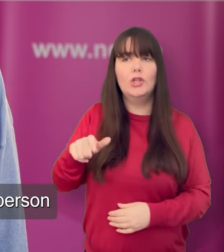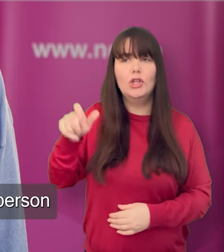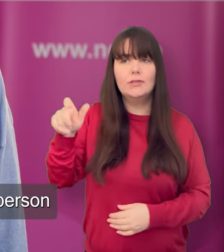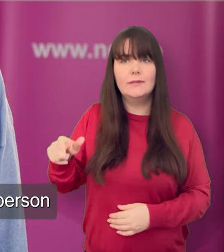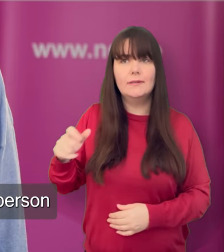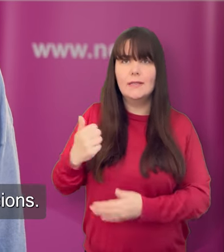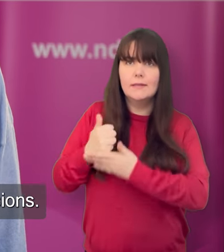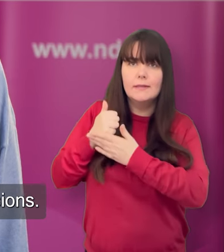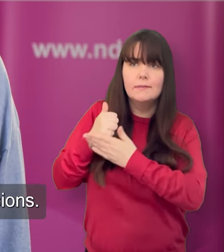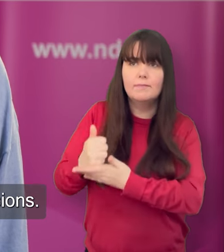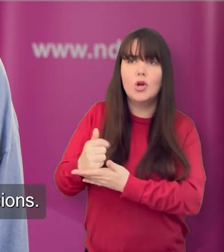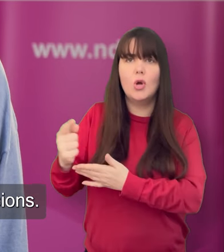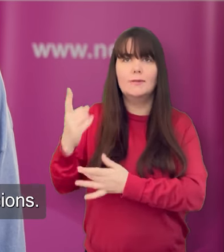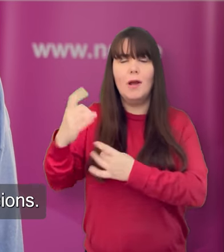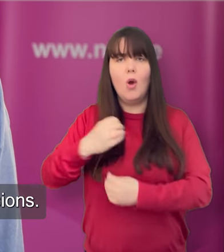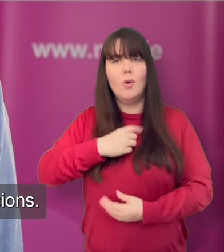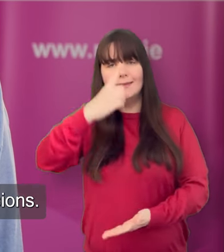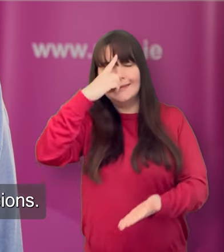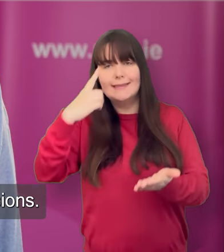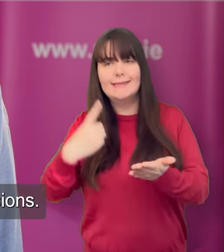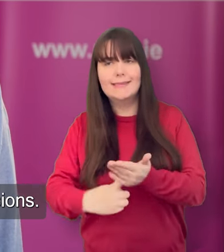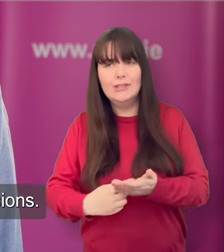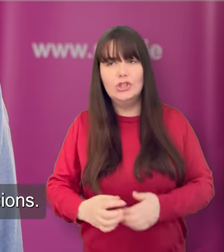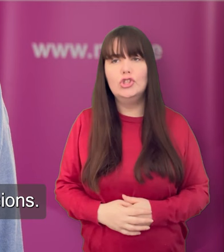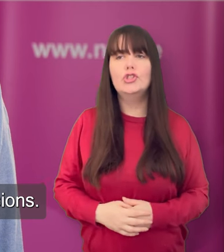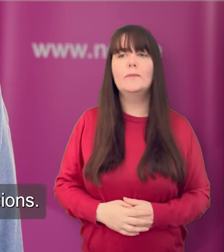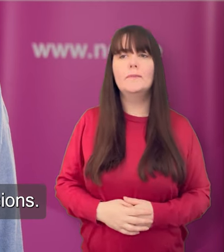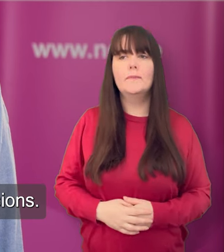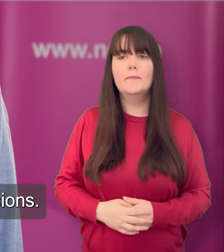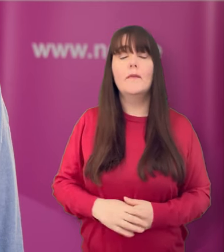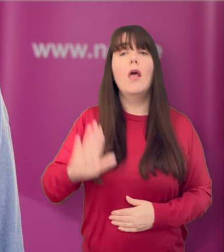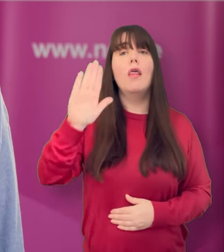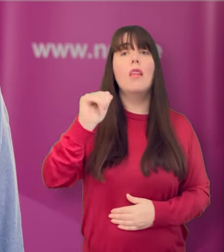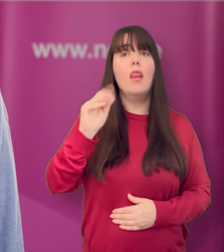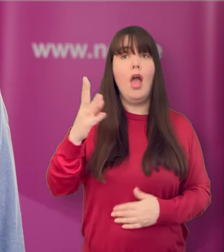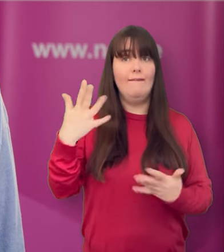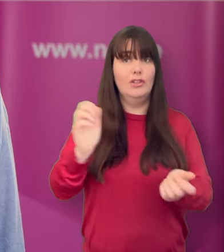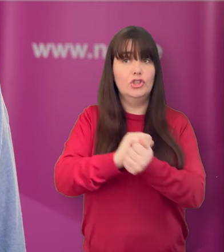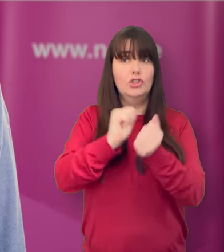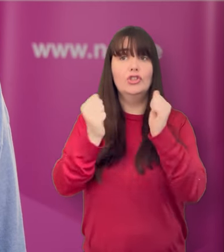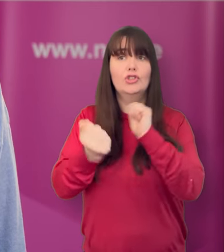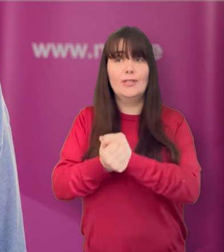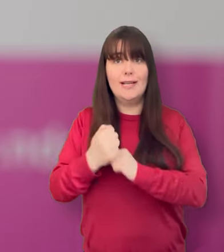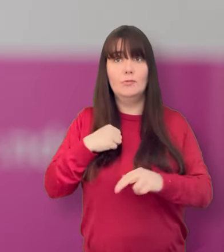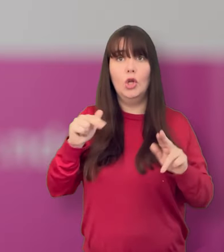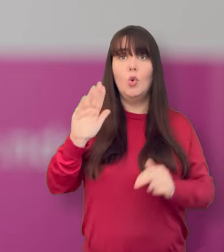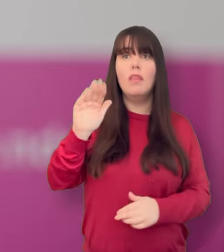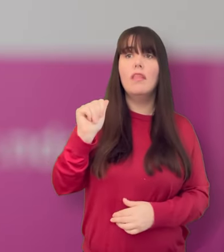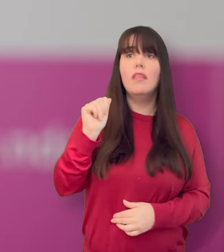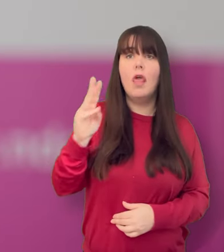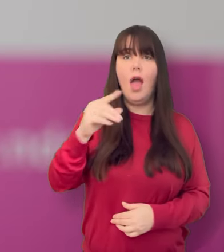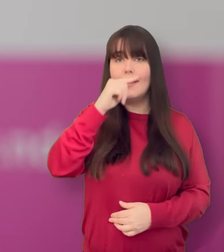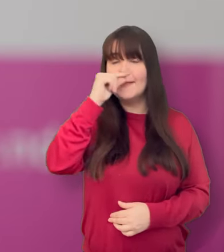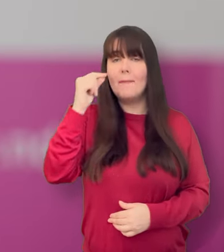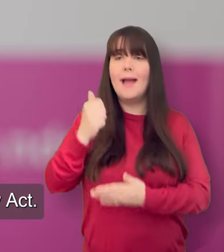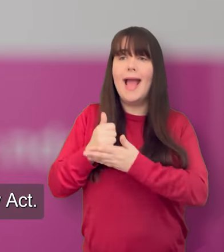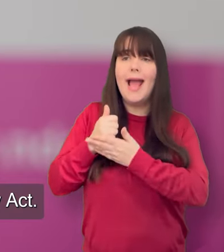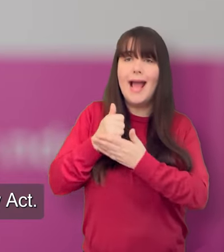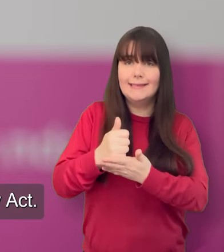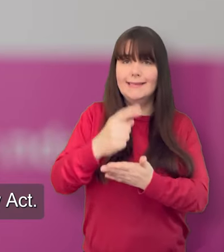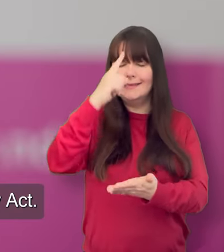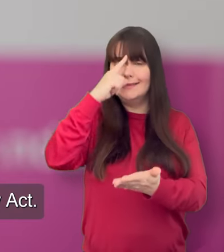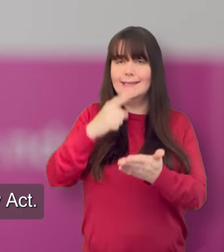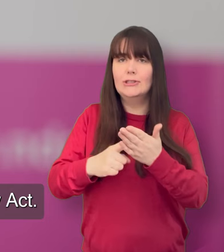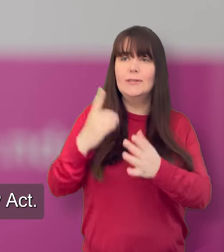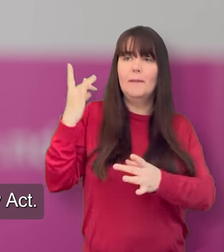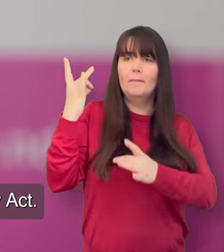disabled person or support them to make their own decisions. The law has changed. We have a new law called the